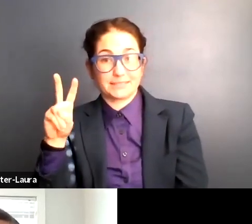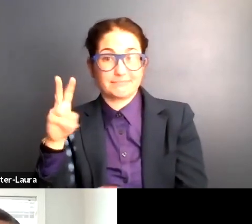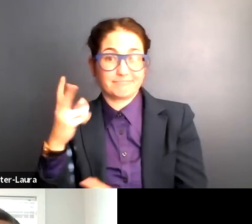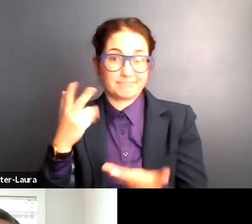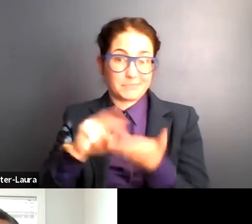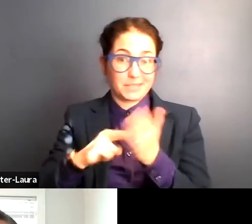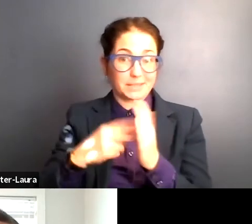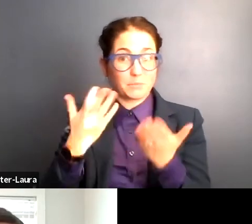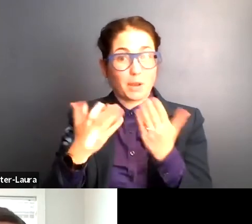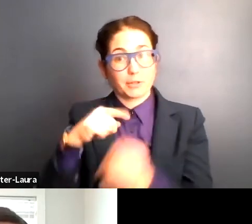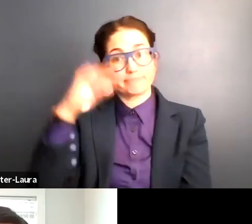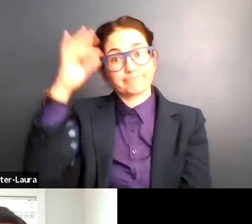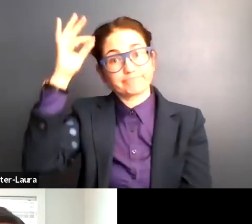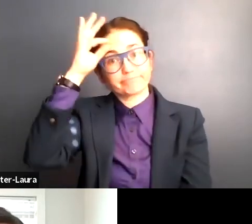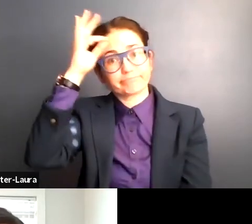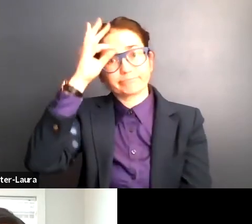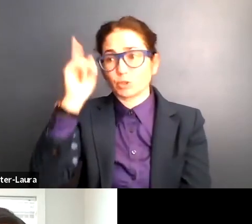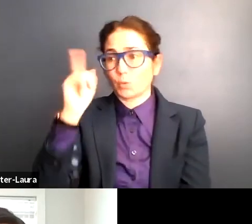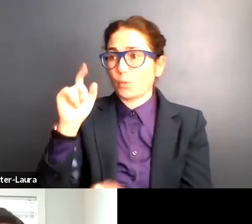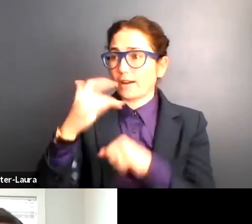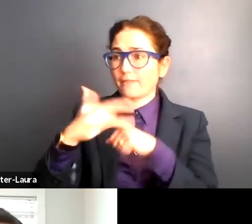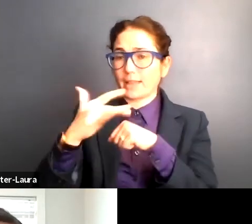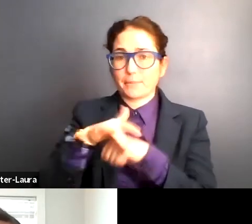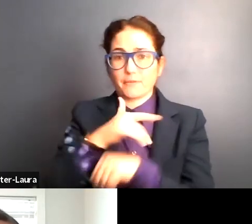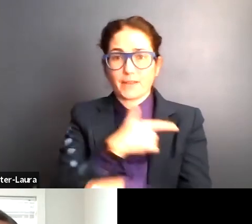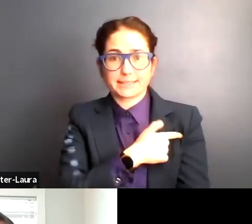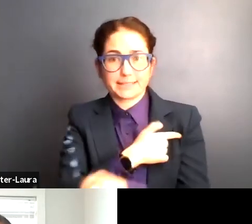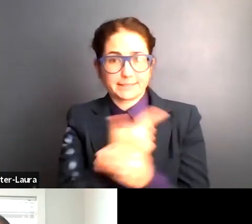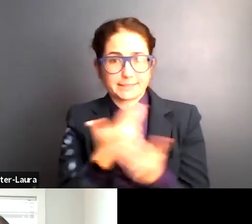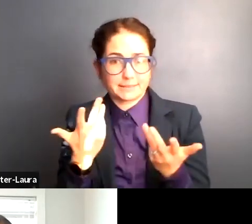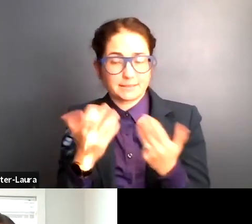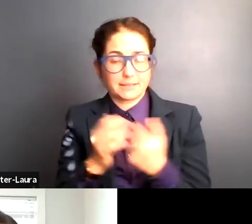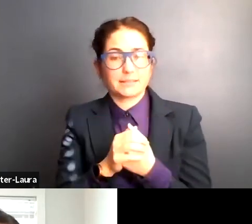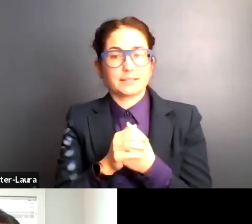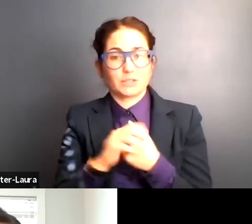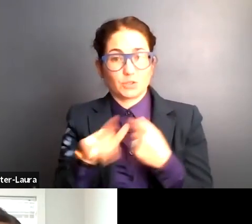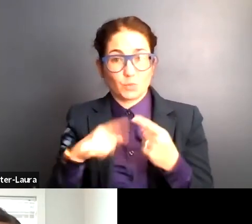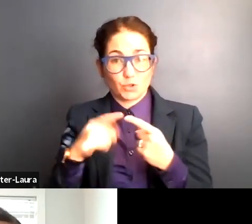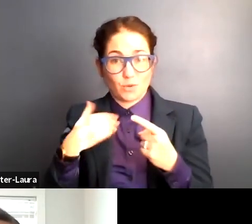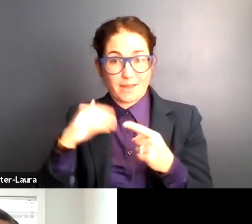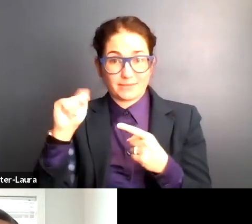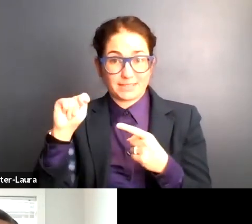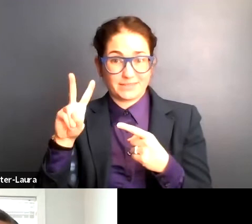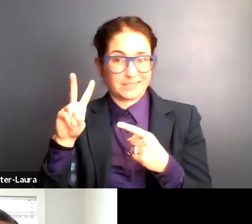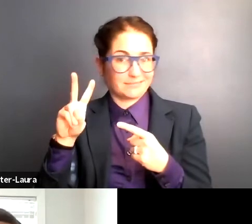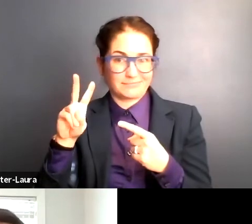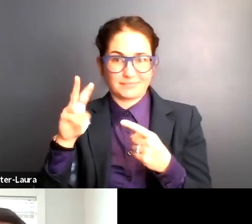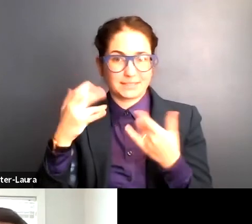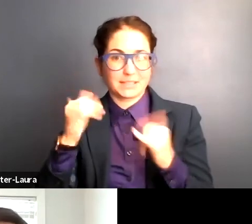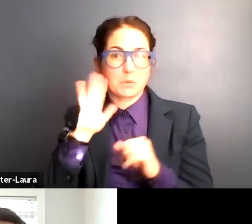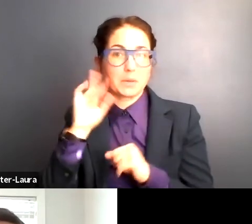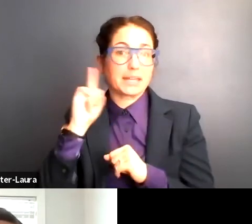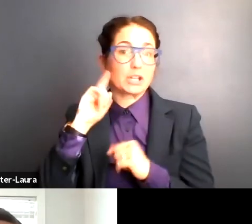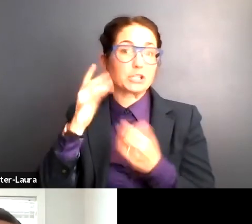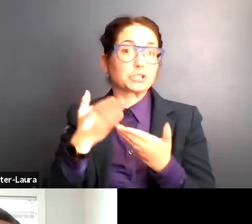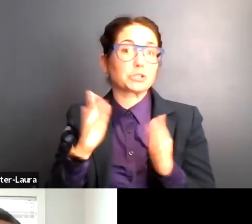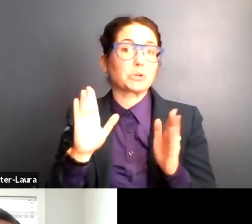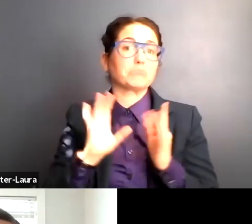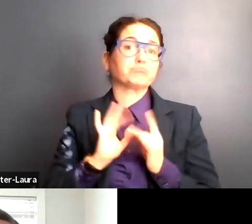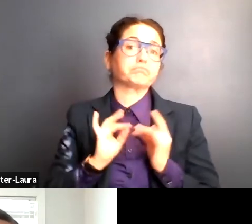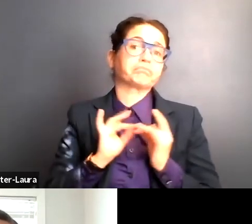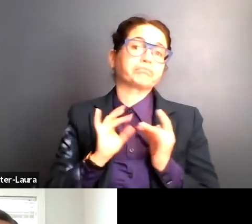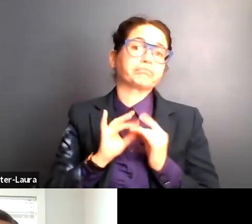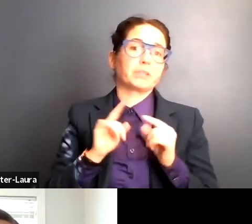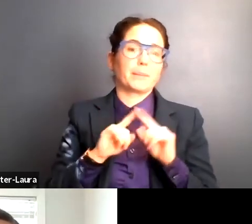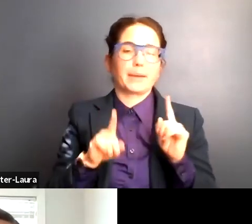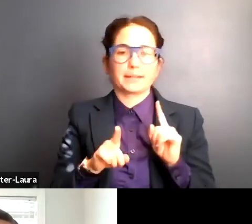even know what, where vaccines are available. Um, even when you do have the television, you will hear it in general terms, but it's